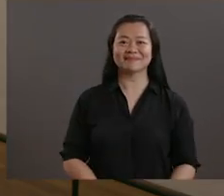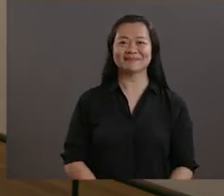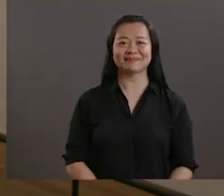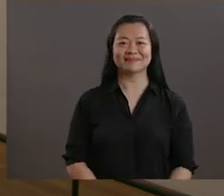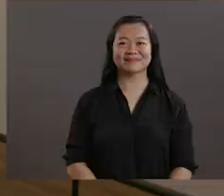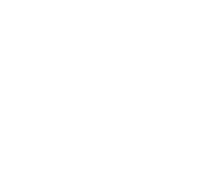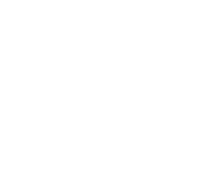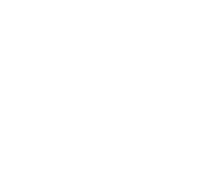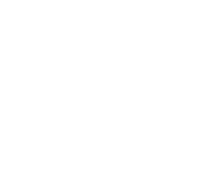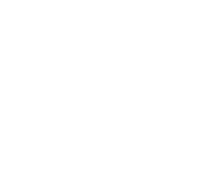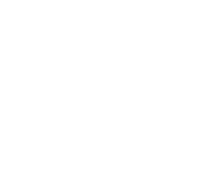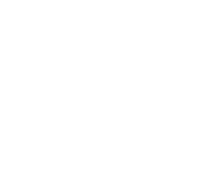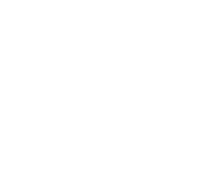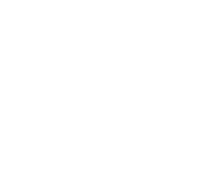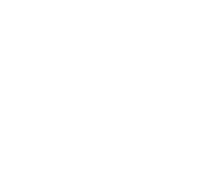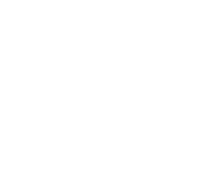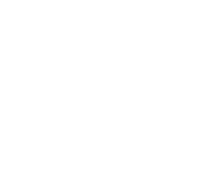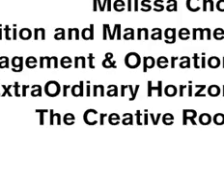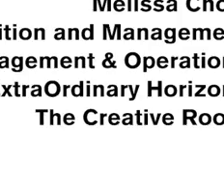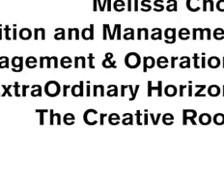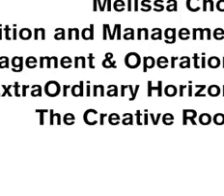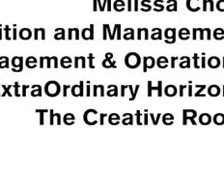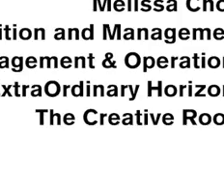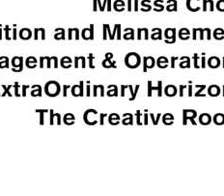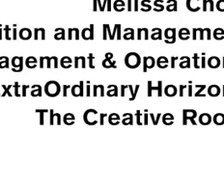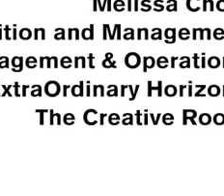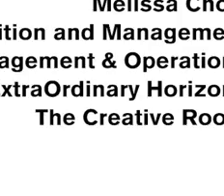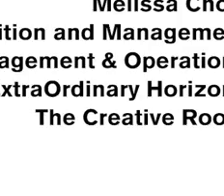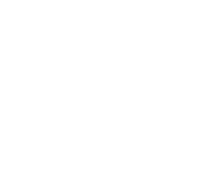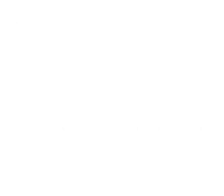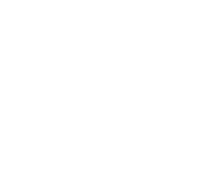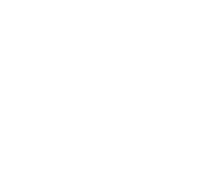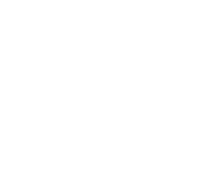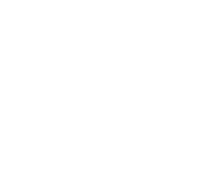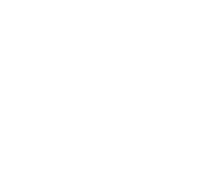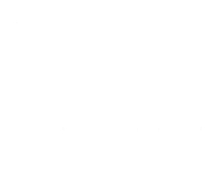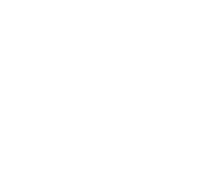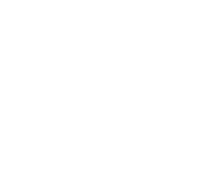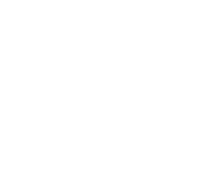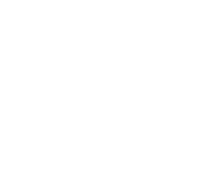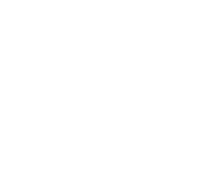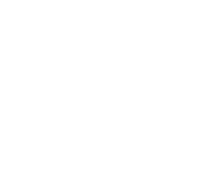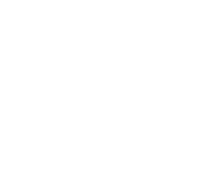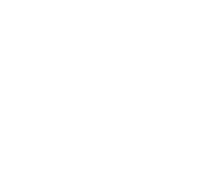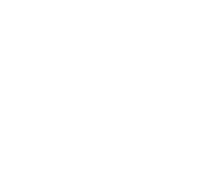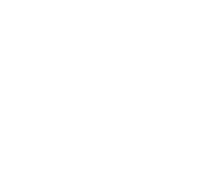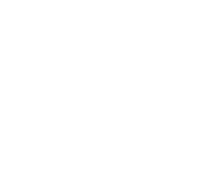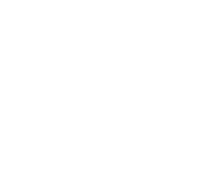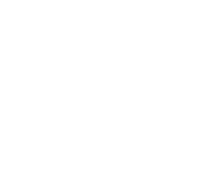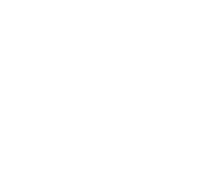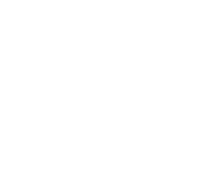people that to There are people that still making up with him. can that thekinmen. I've have